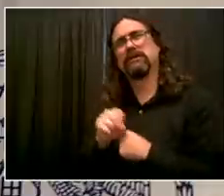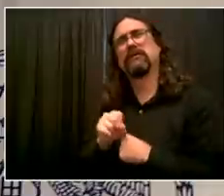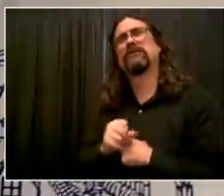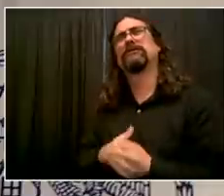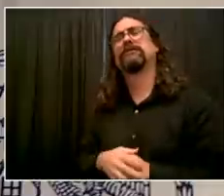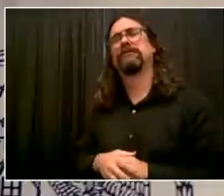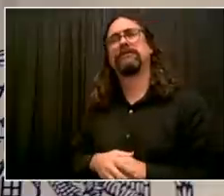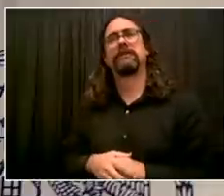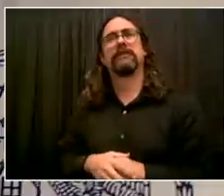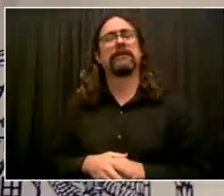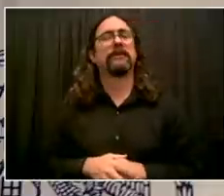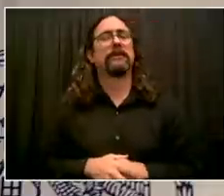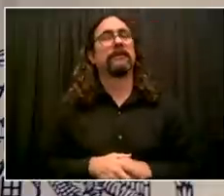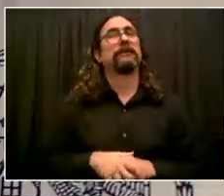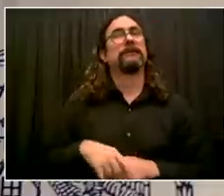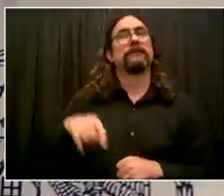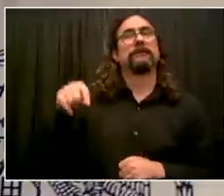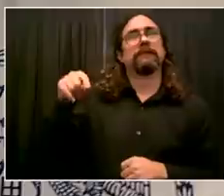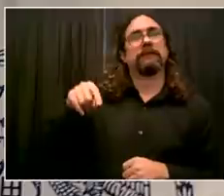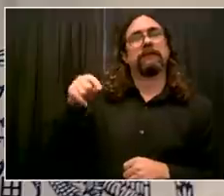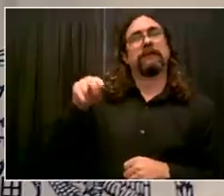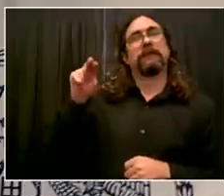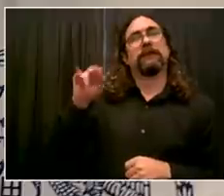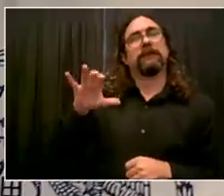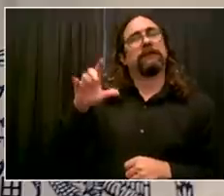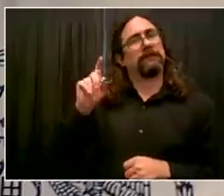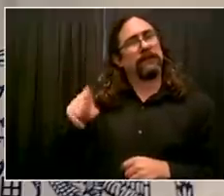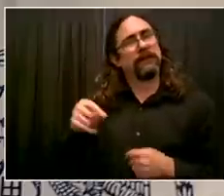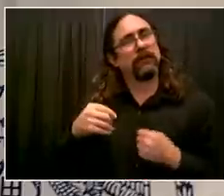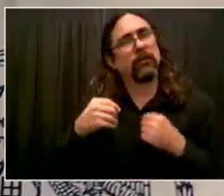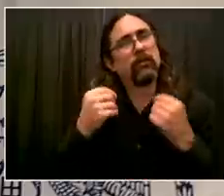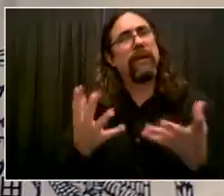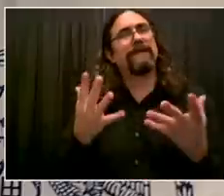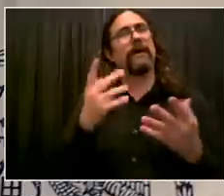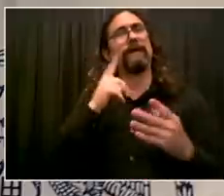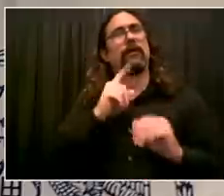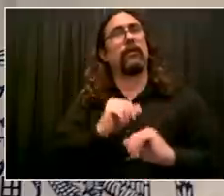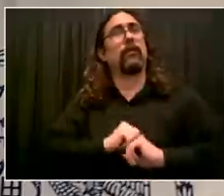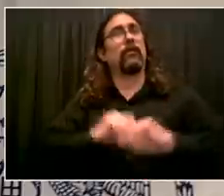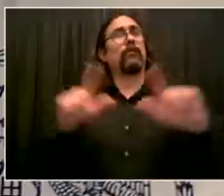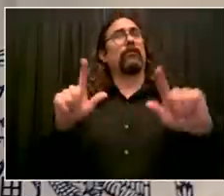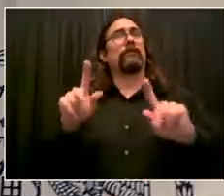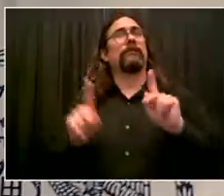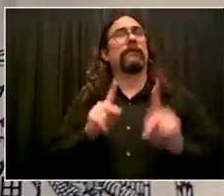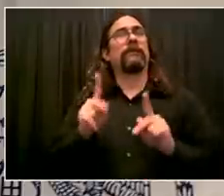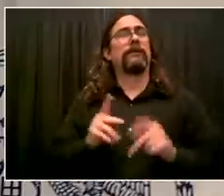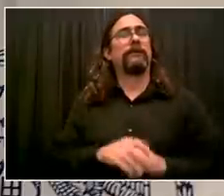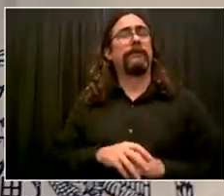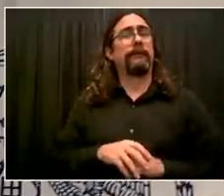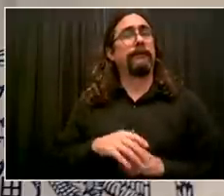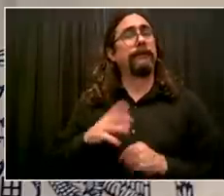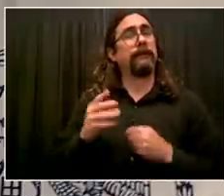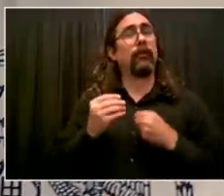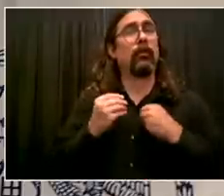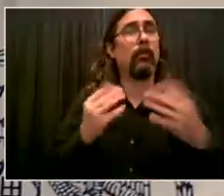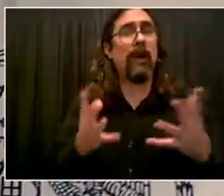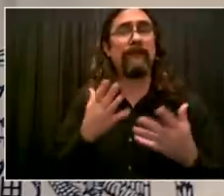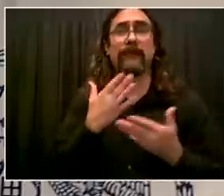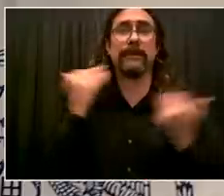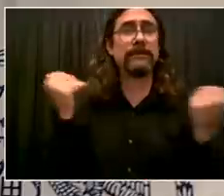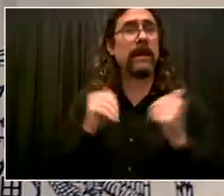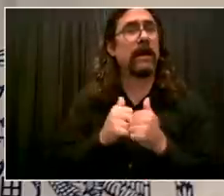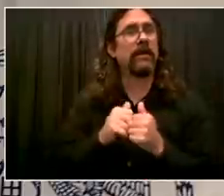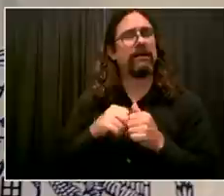get them focused on the people that got to serve, get them vaccinated. But post pandemic, whole different